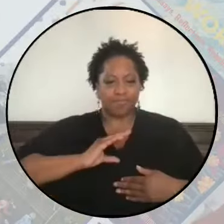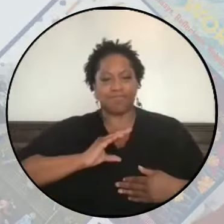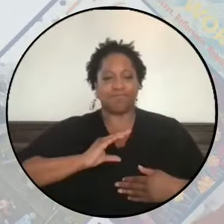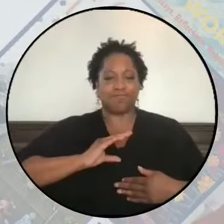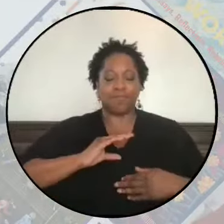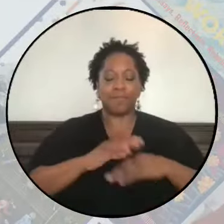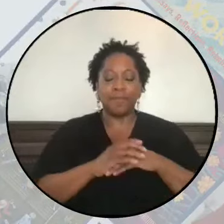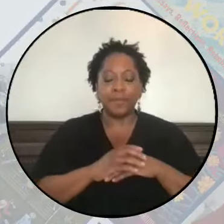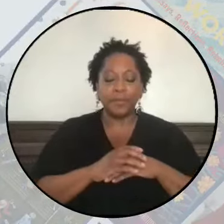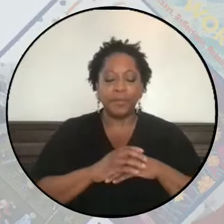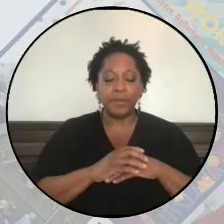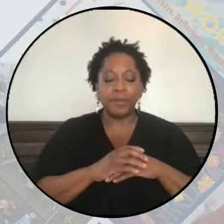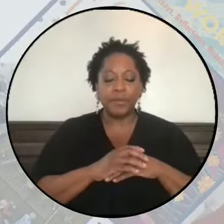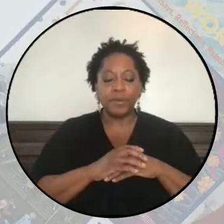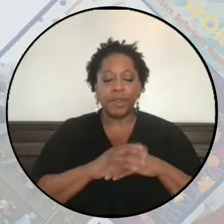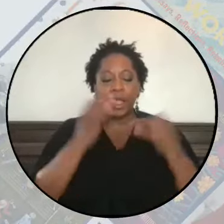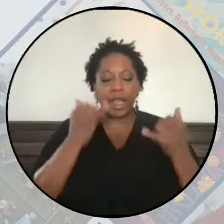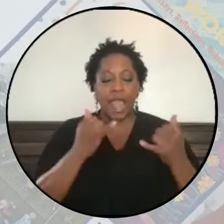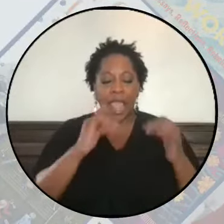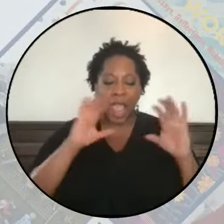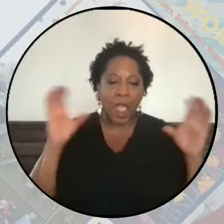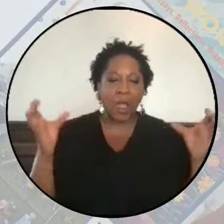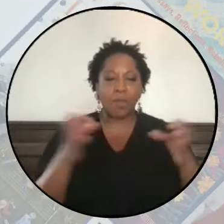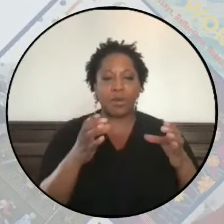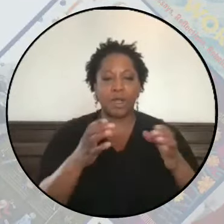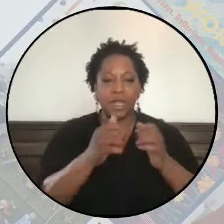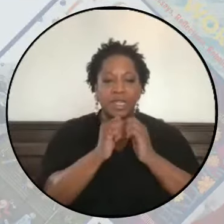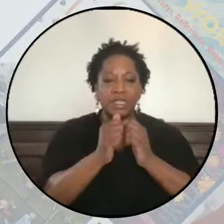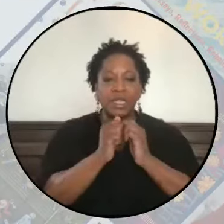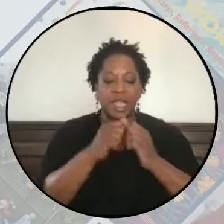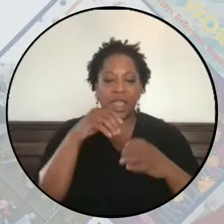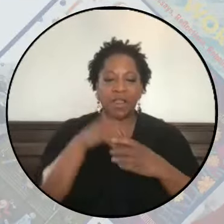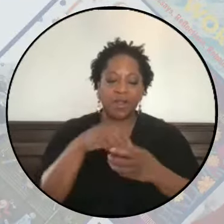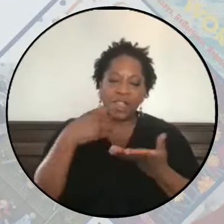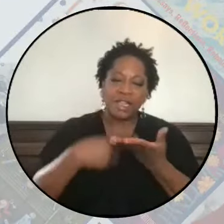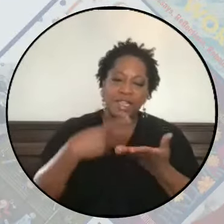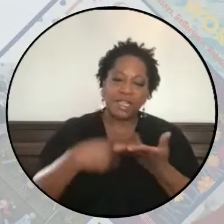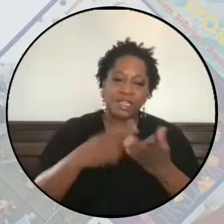I want to bring us all together in discussion.